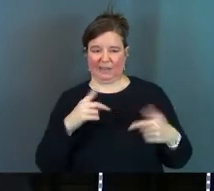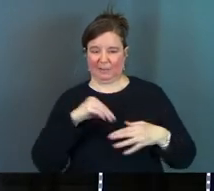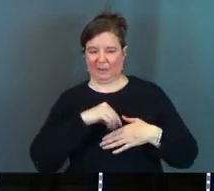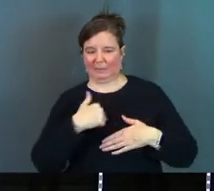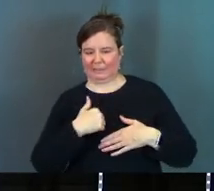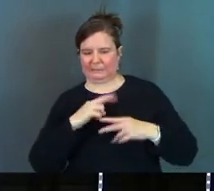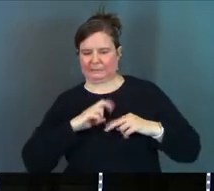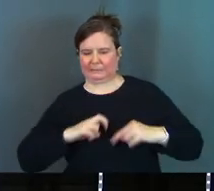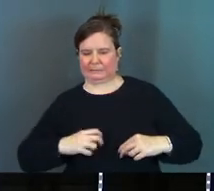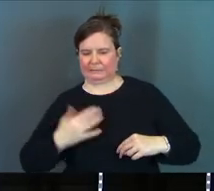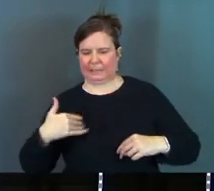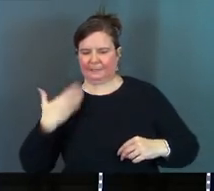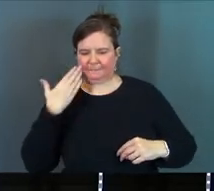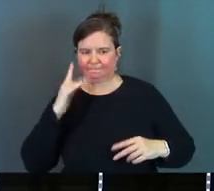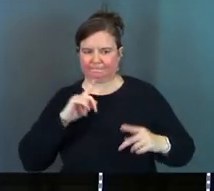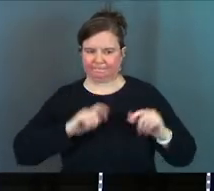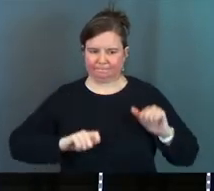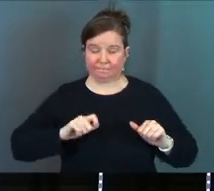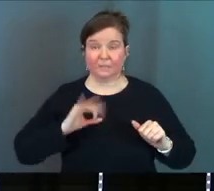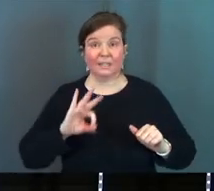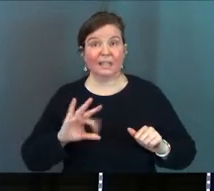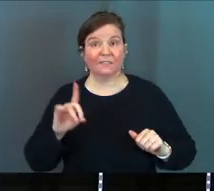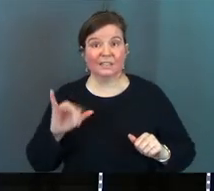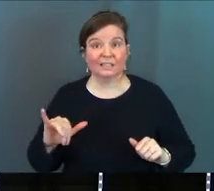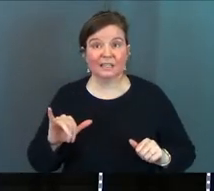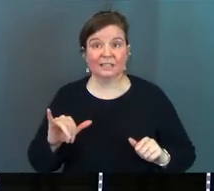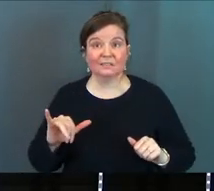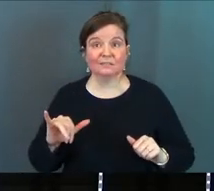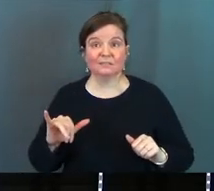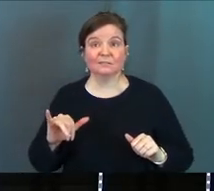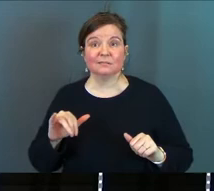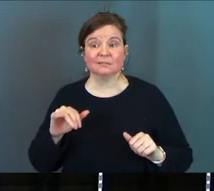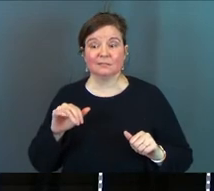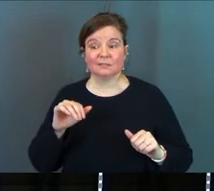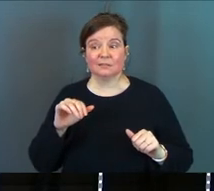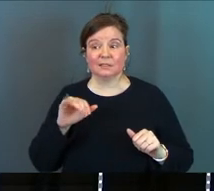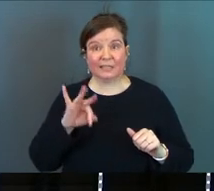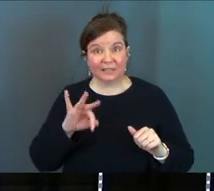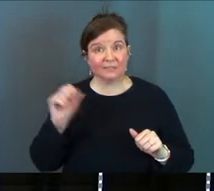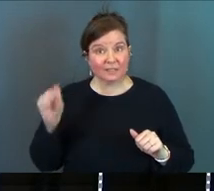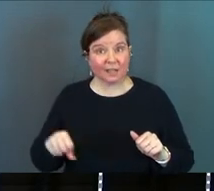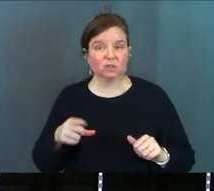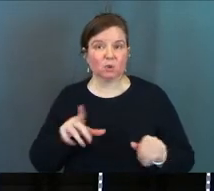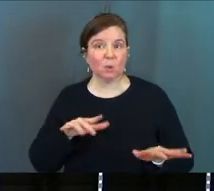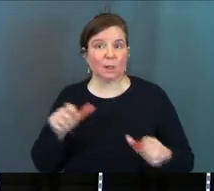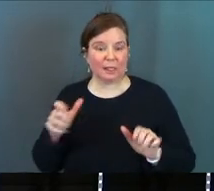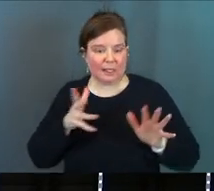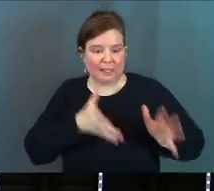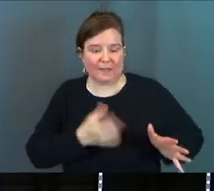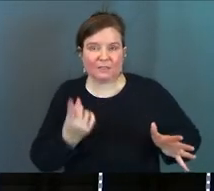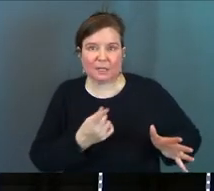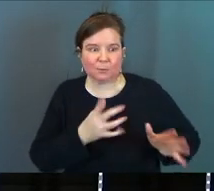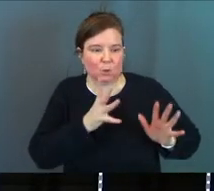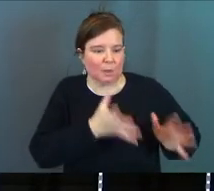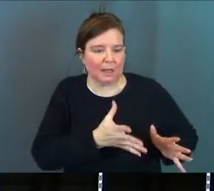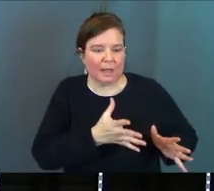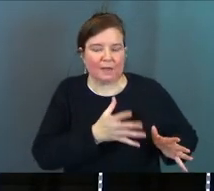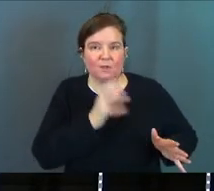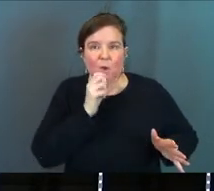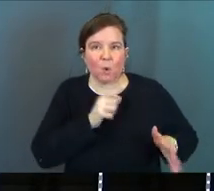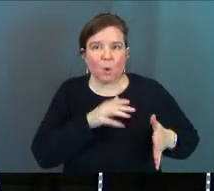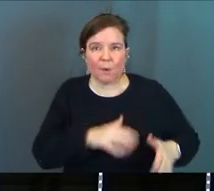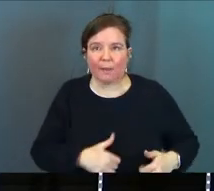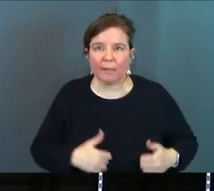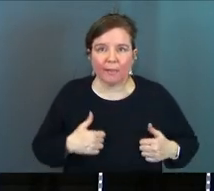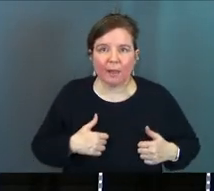taken place in me if it did you left something you left a booth you left an old